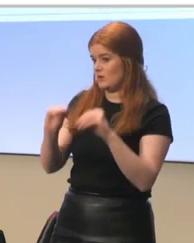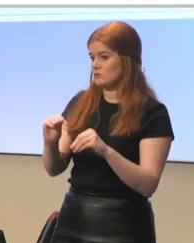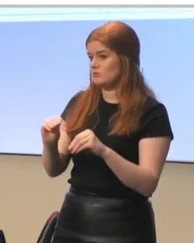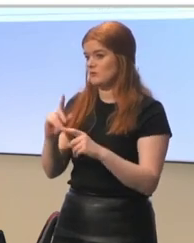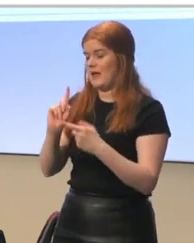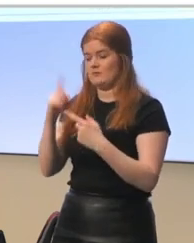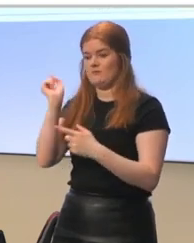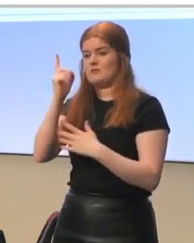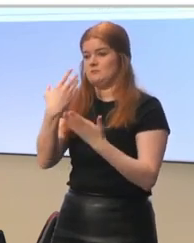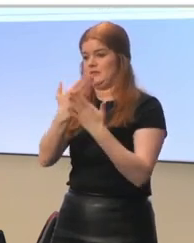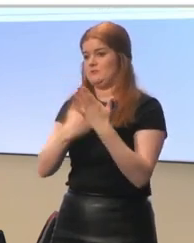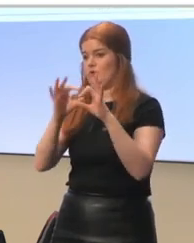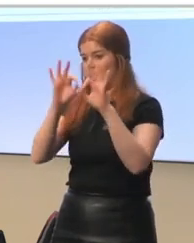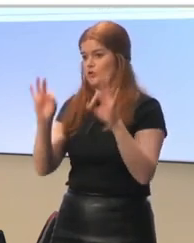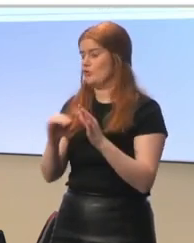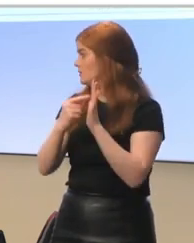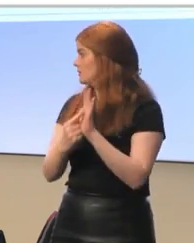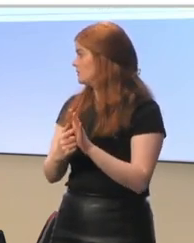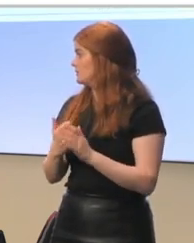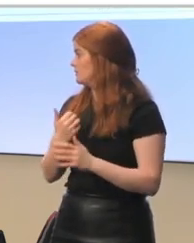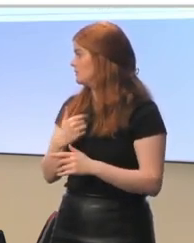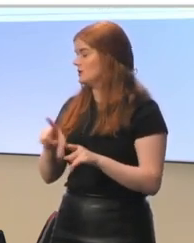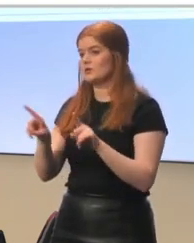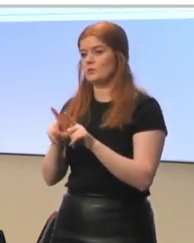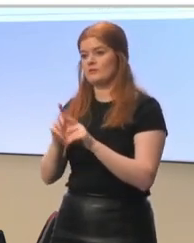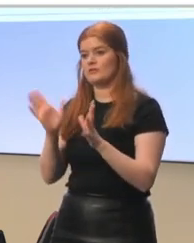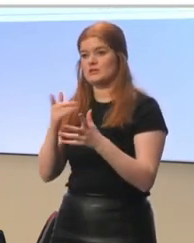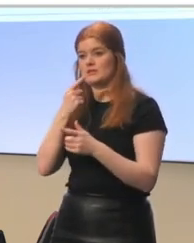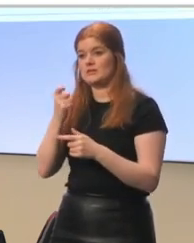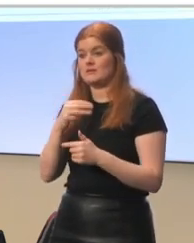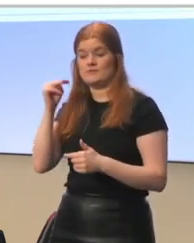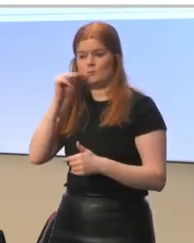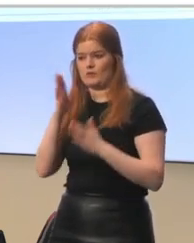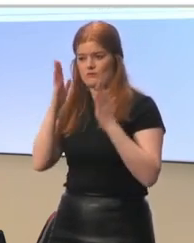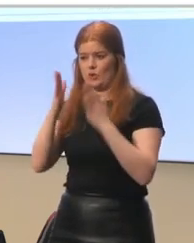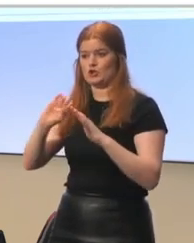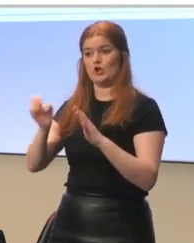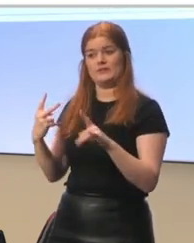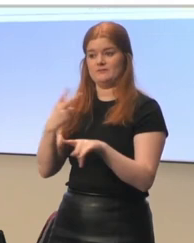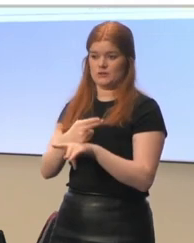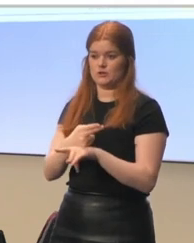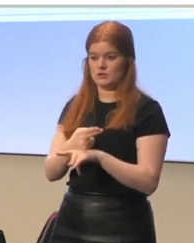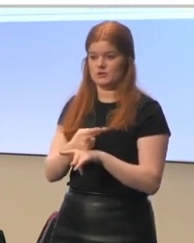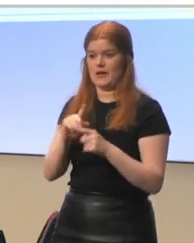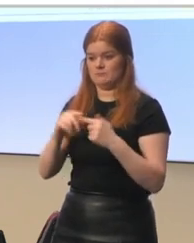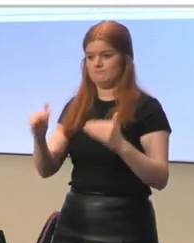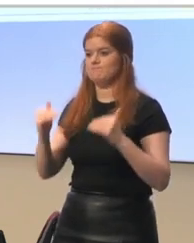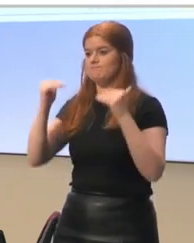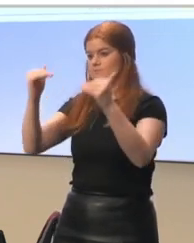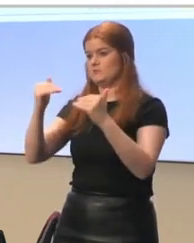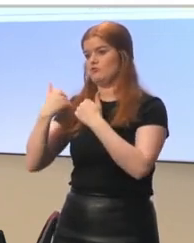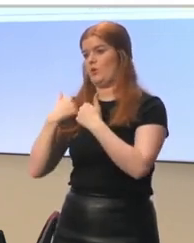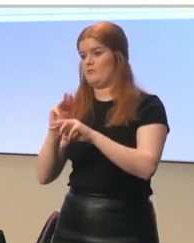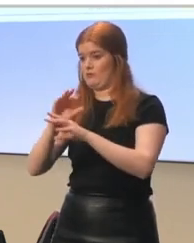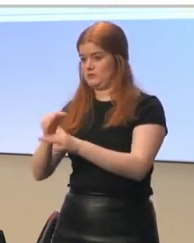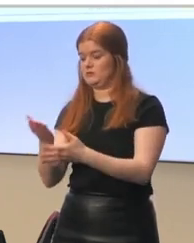frameworks. Oops. They also said it's important to focus on early interventions and to enhance the role of